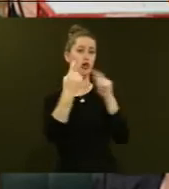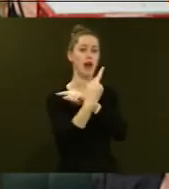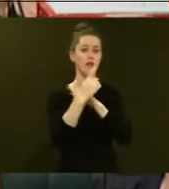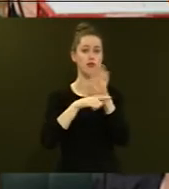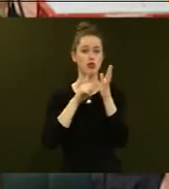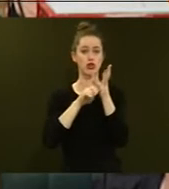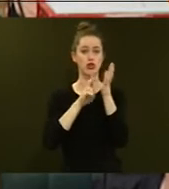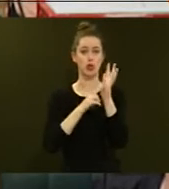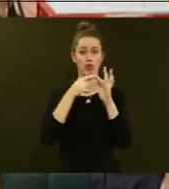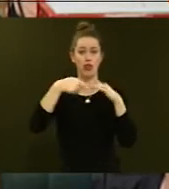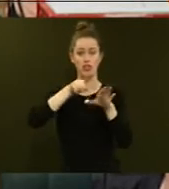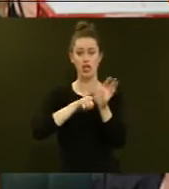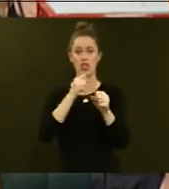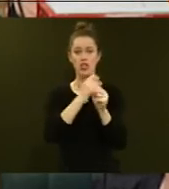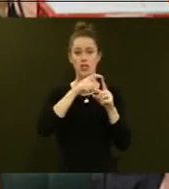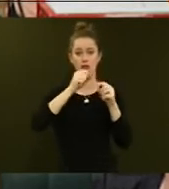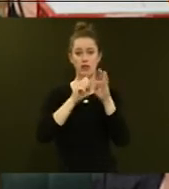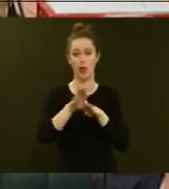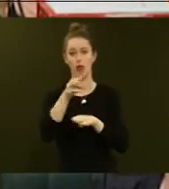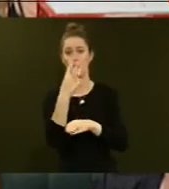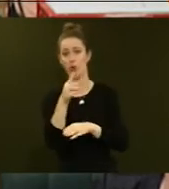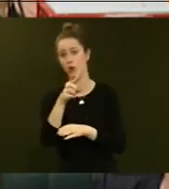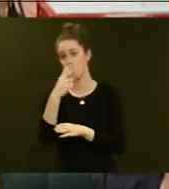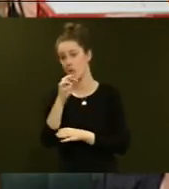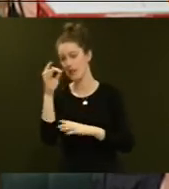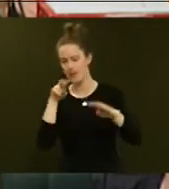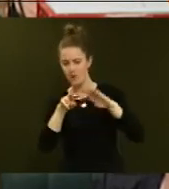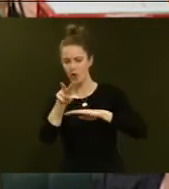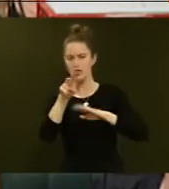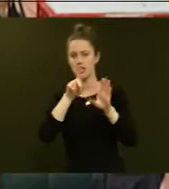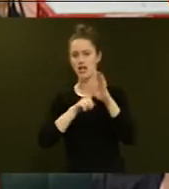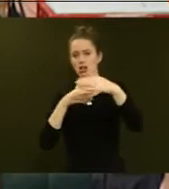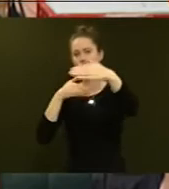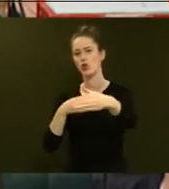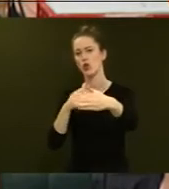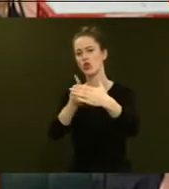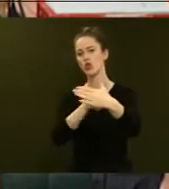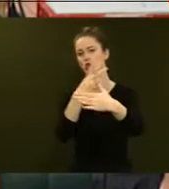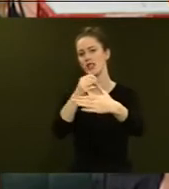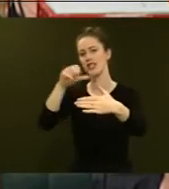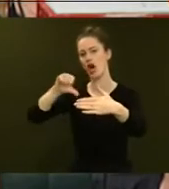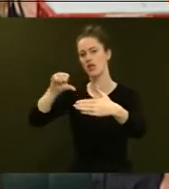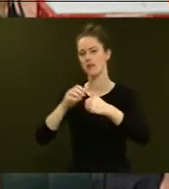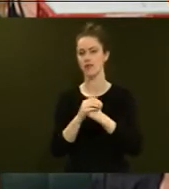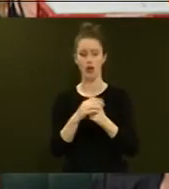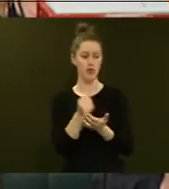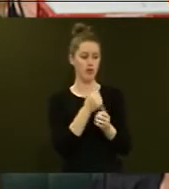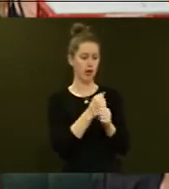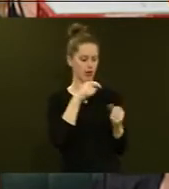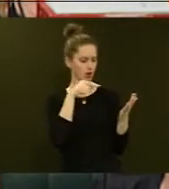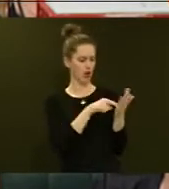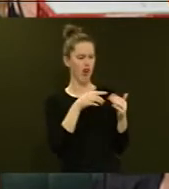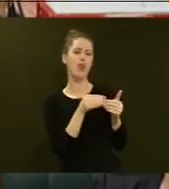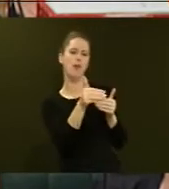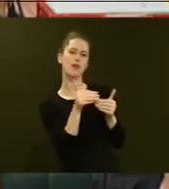year, with GDP growth of 3.2% forecast in the year to June 2019. The Reserve Bank notes that over the medium